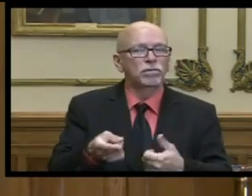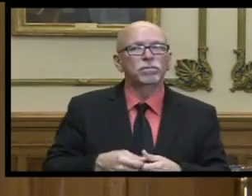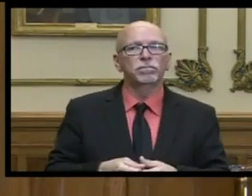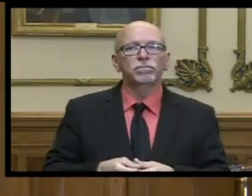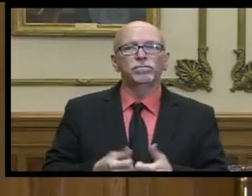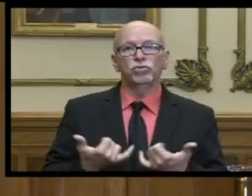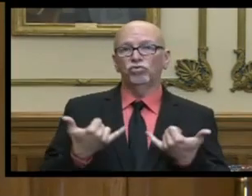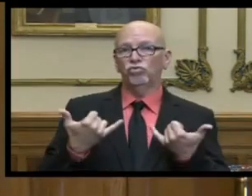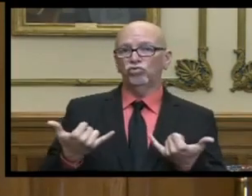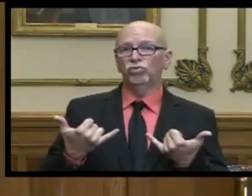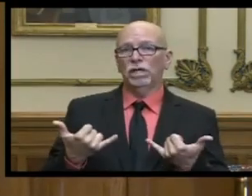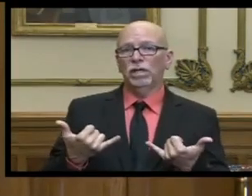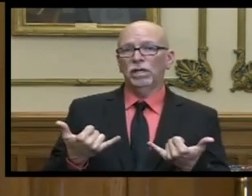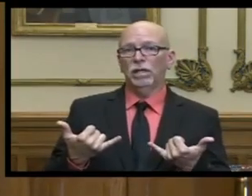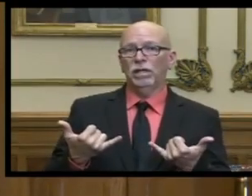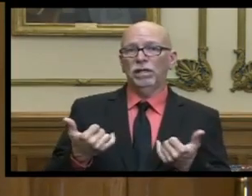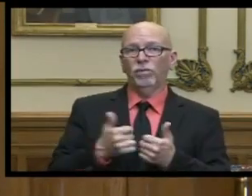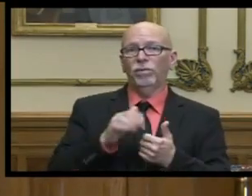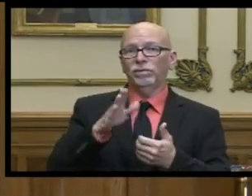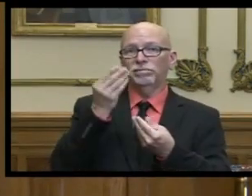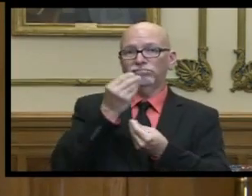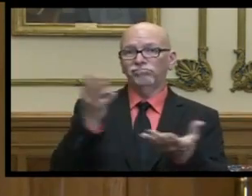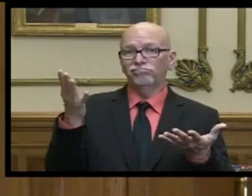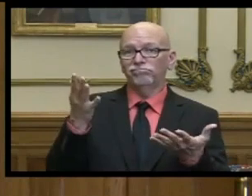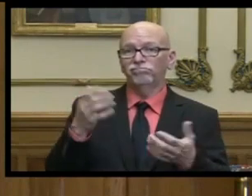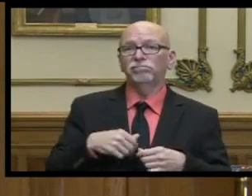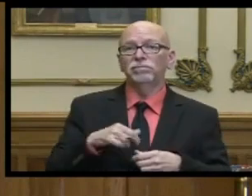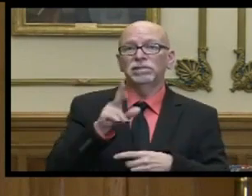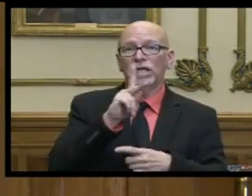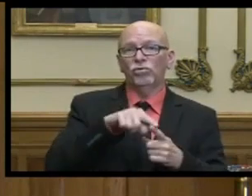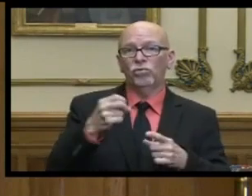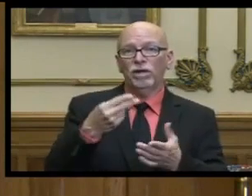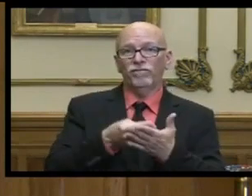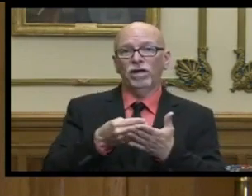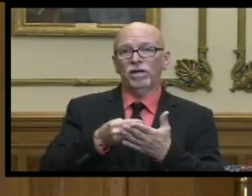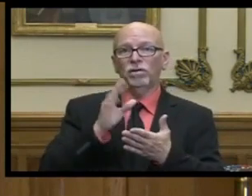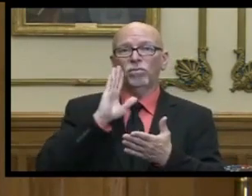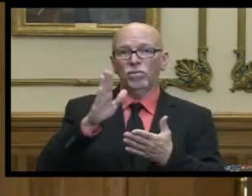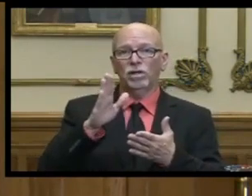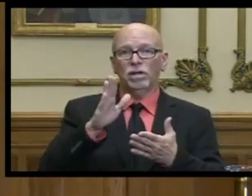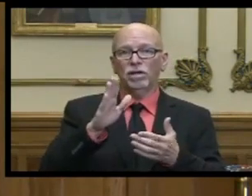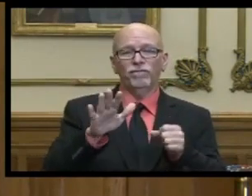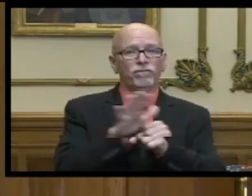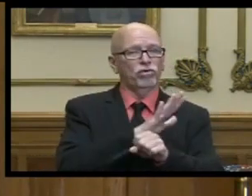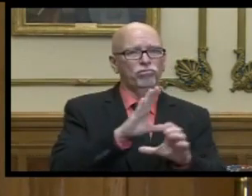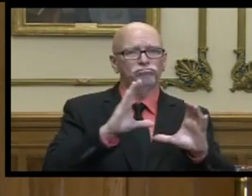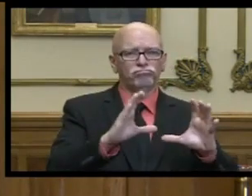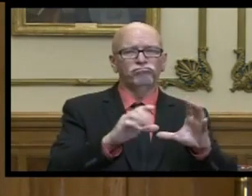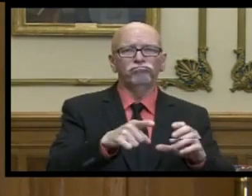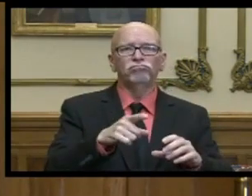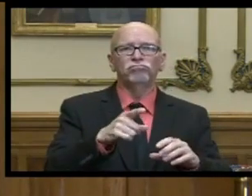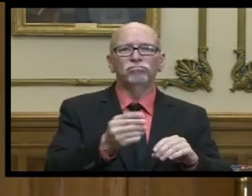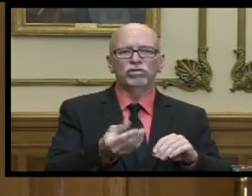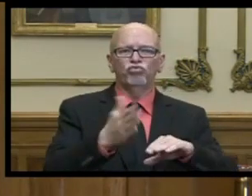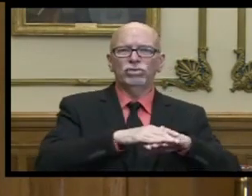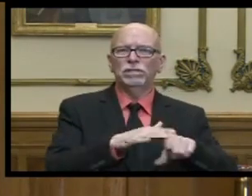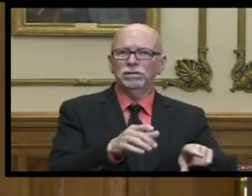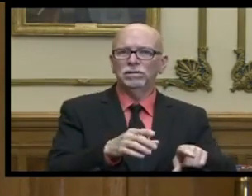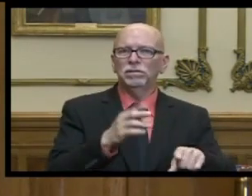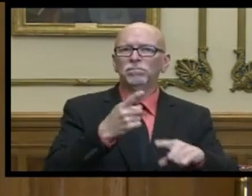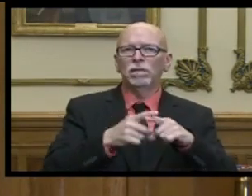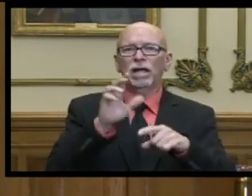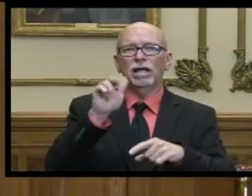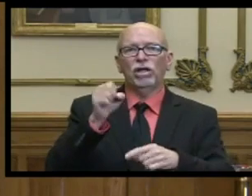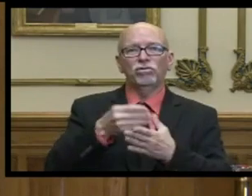today with the announcement that that k-12 funding will be whole and that increases there and then also the